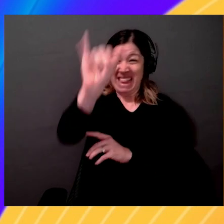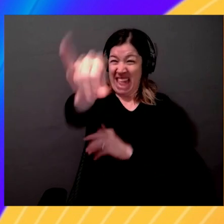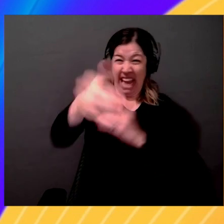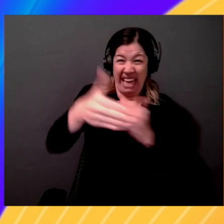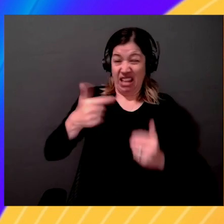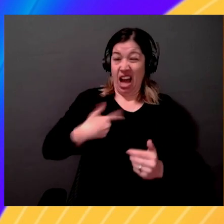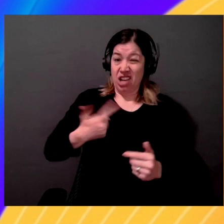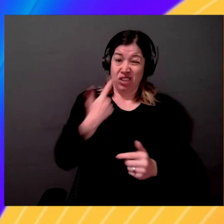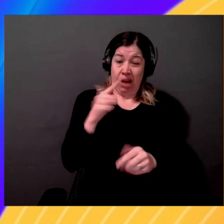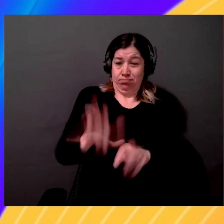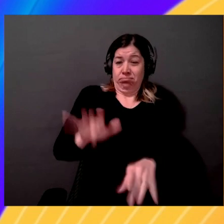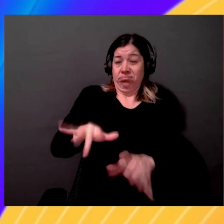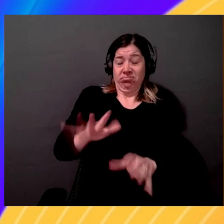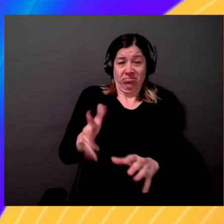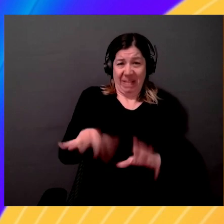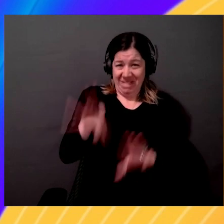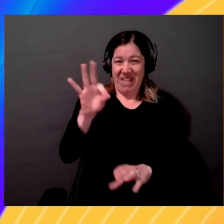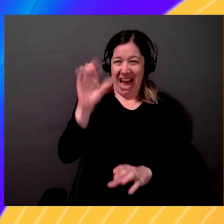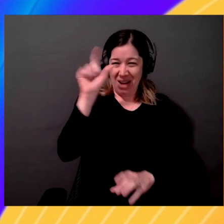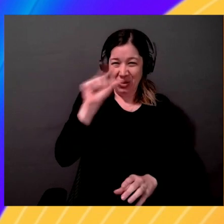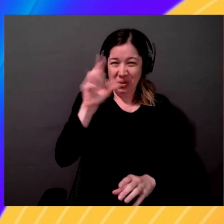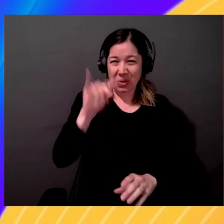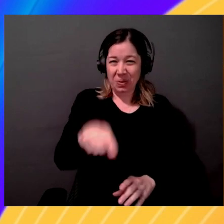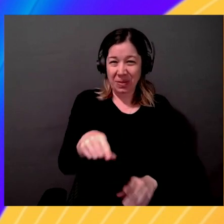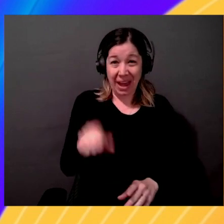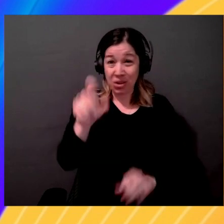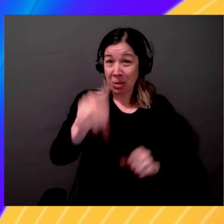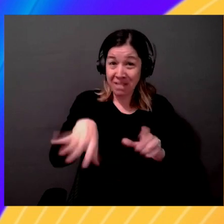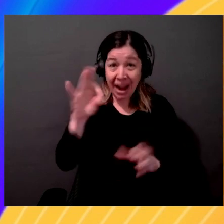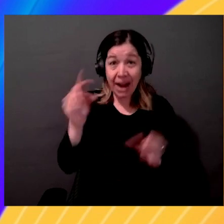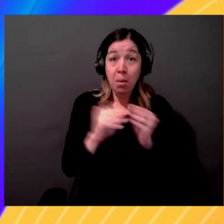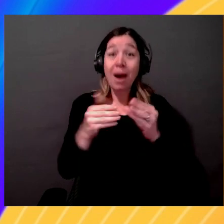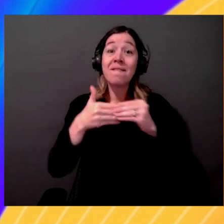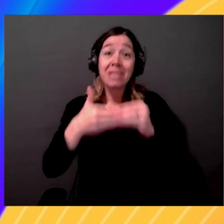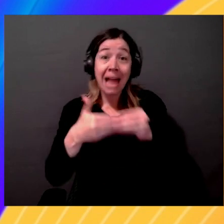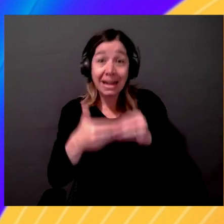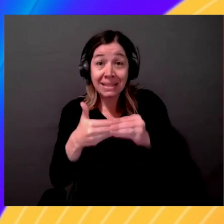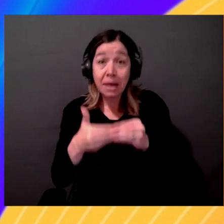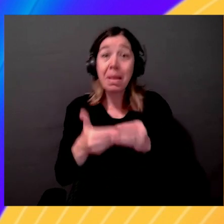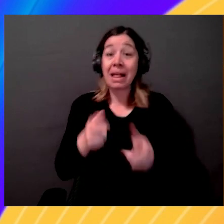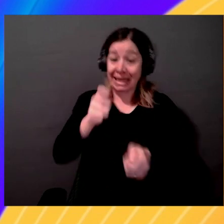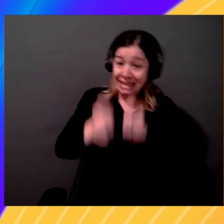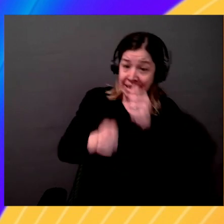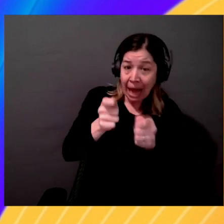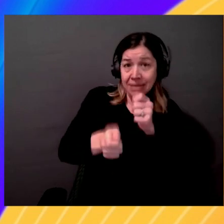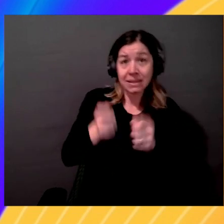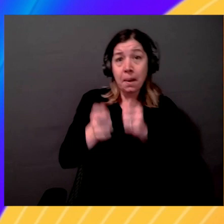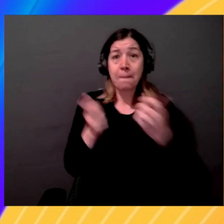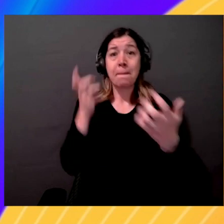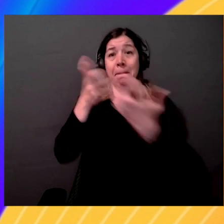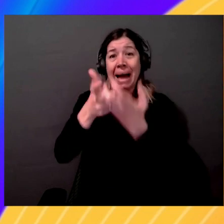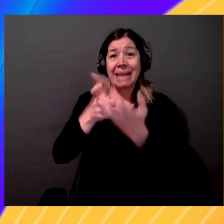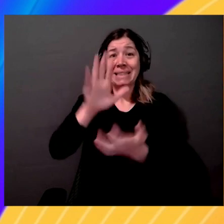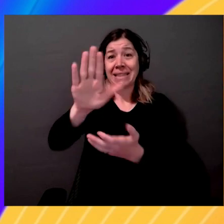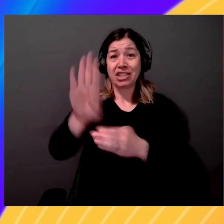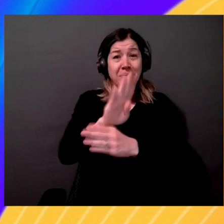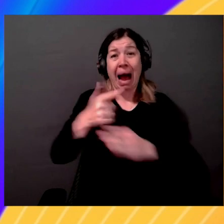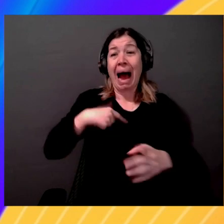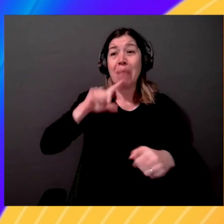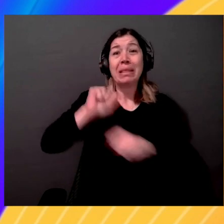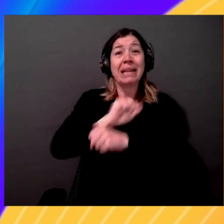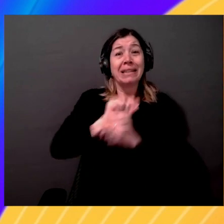about the flexibility, secure customization, all the different things here, and I'm literally just reading the page. Go find out more information, everyone.